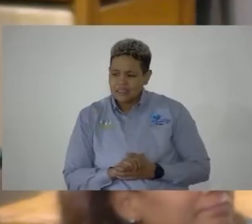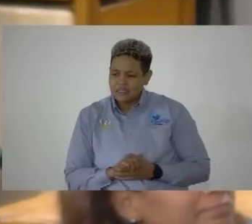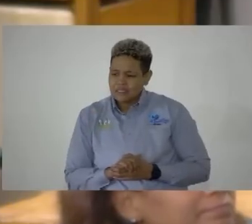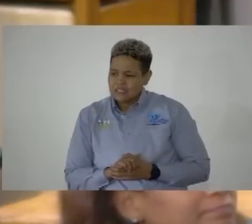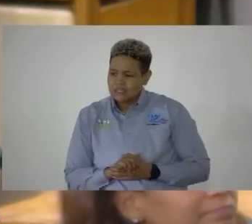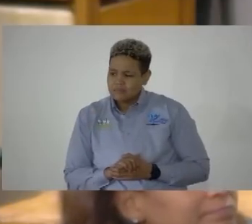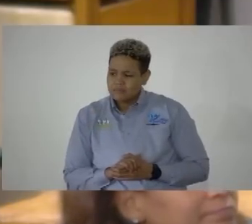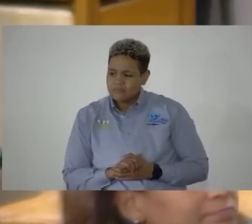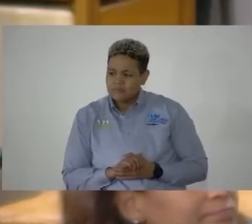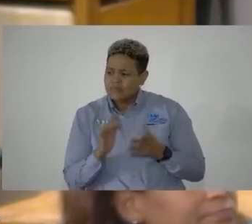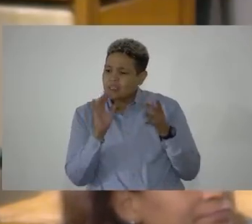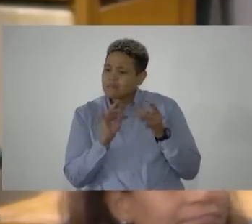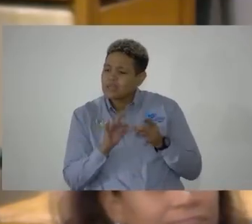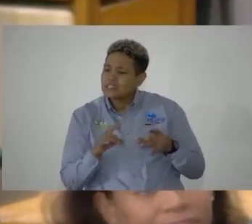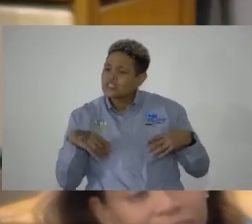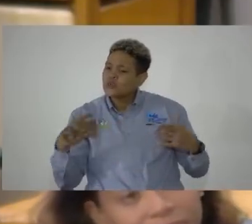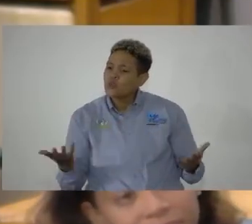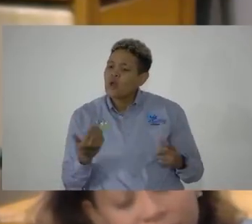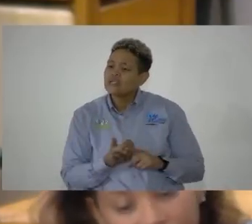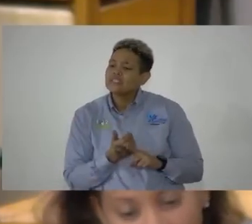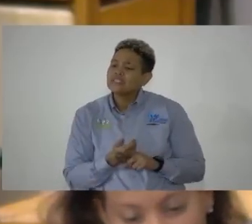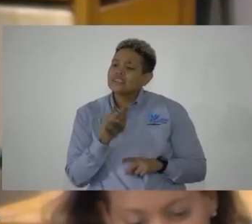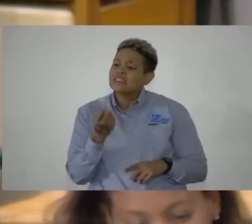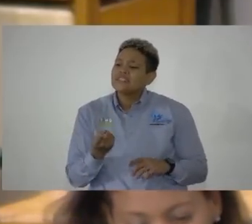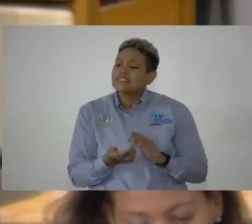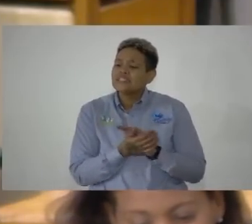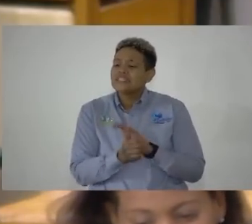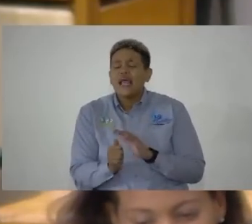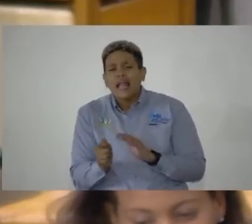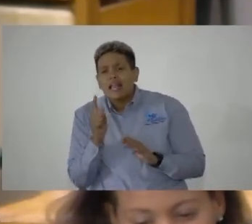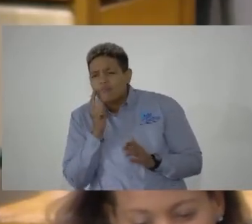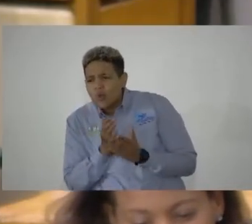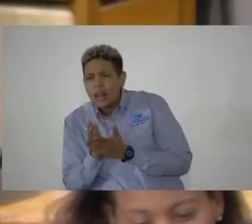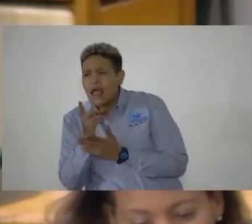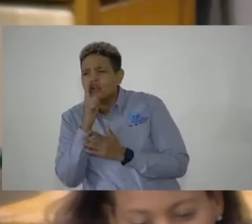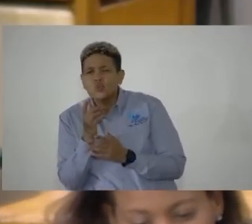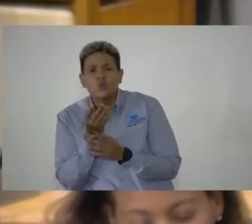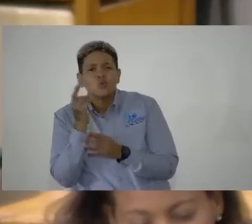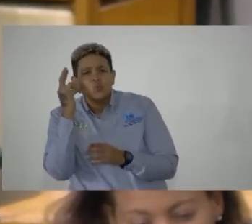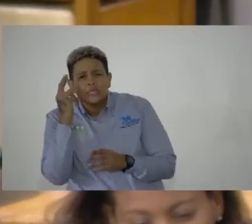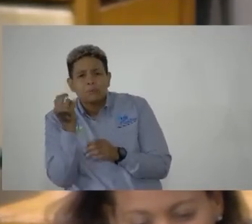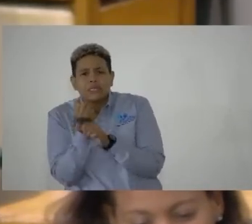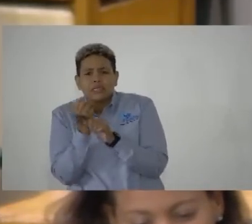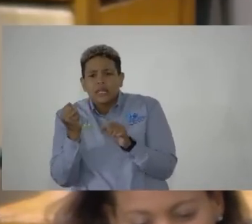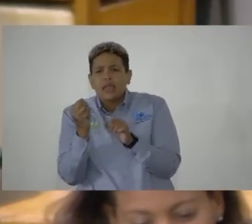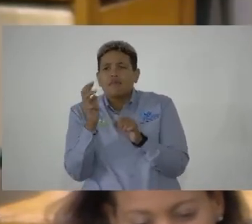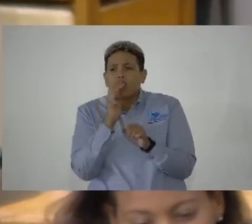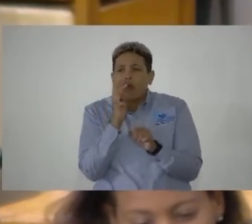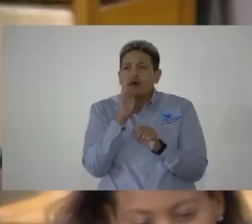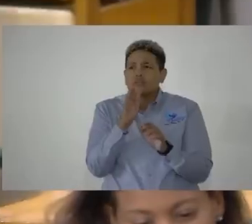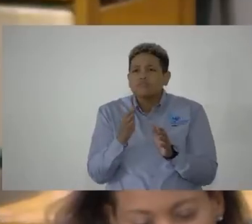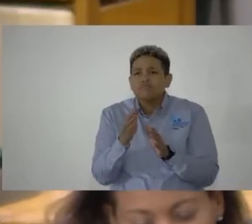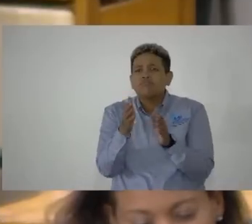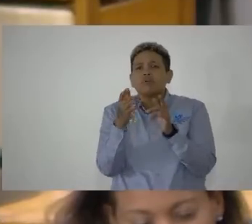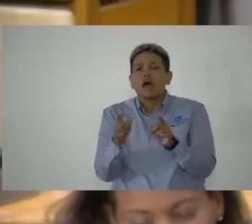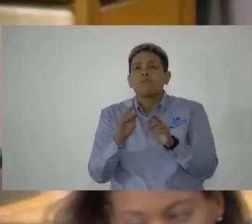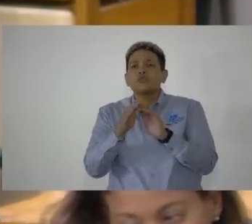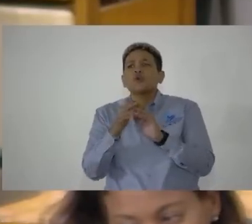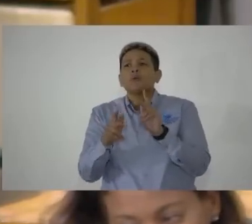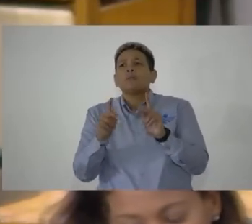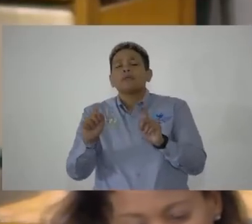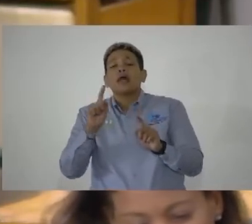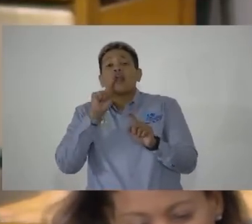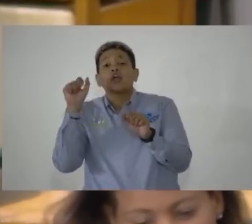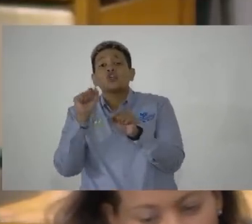Despite the economy being skillfully navigated to reasonably safe waters, the Jamaican people can be assured